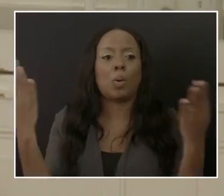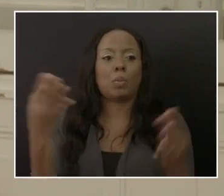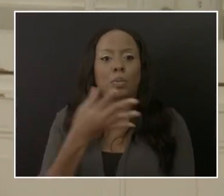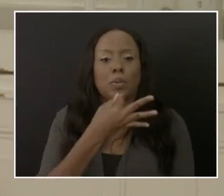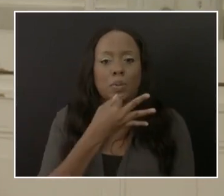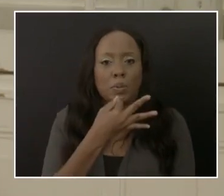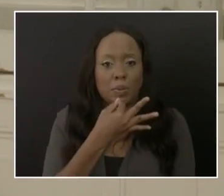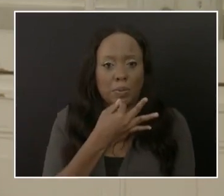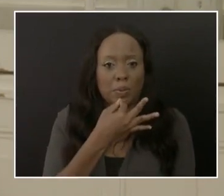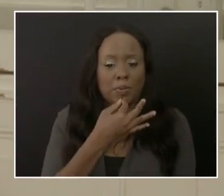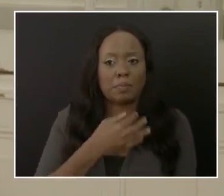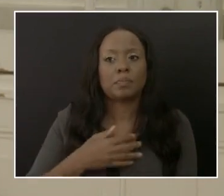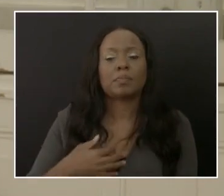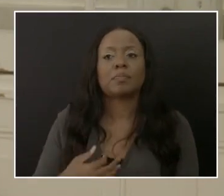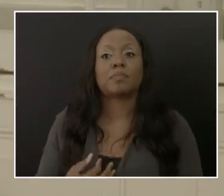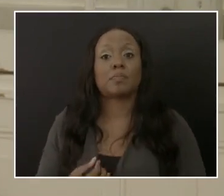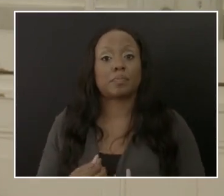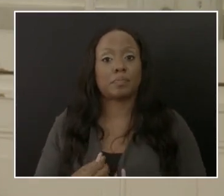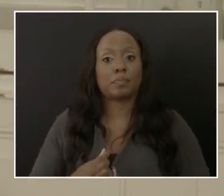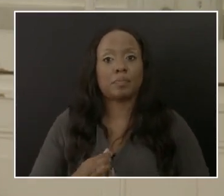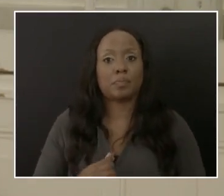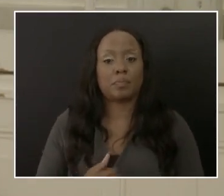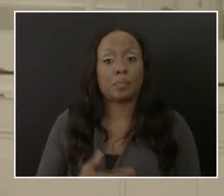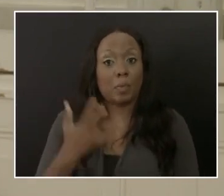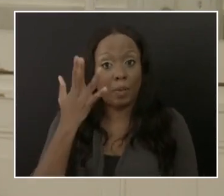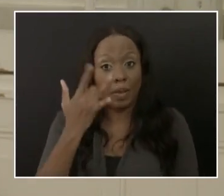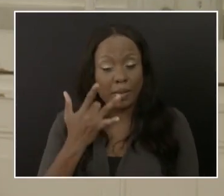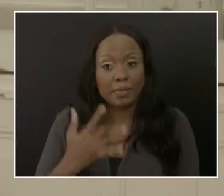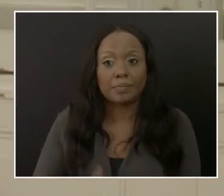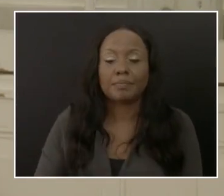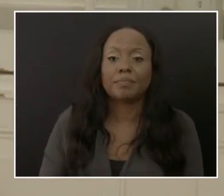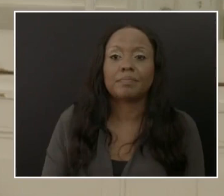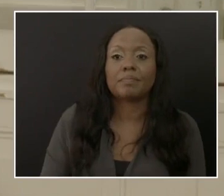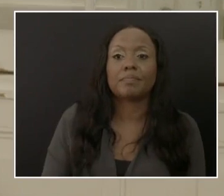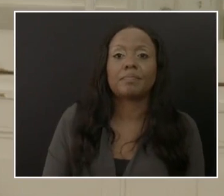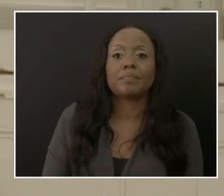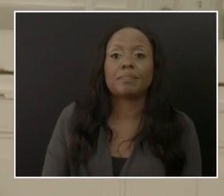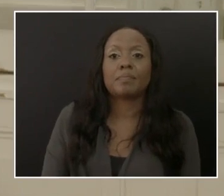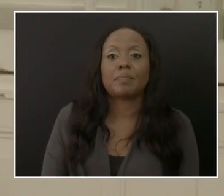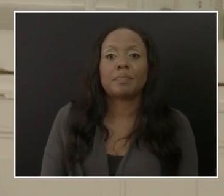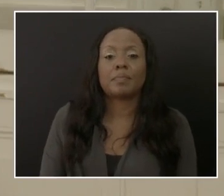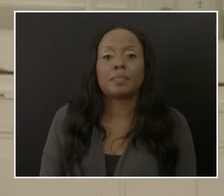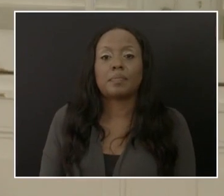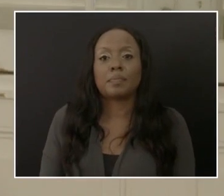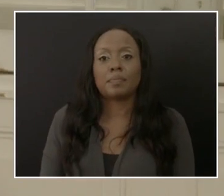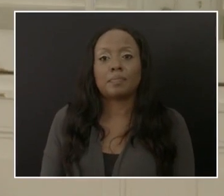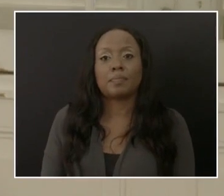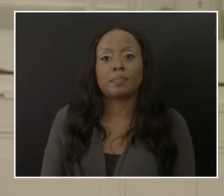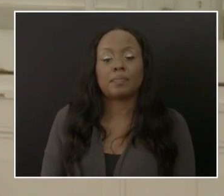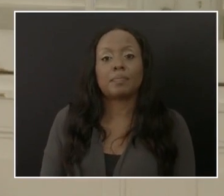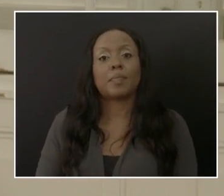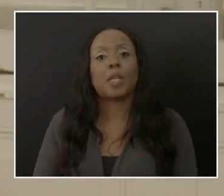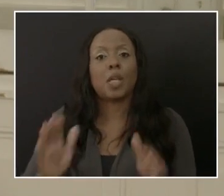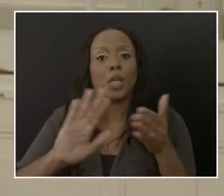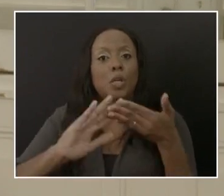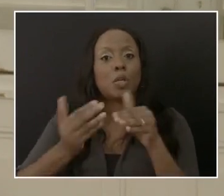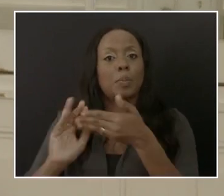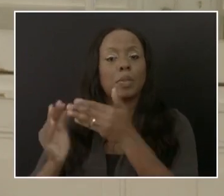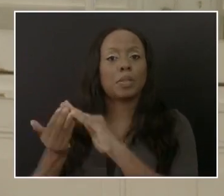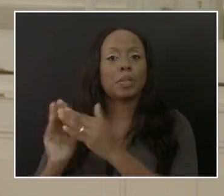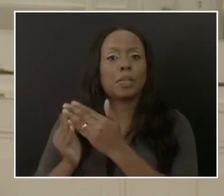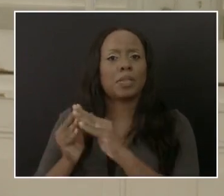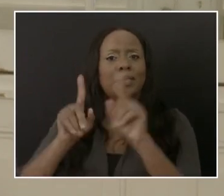And why this is the case is that we believe that community based testing is still absolutely